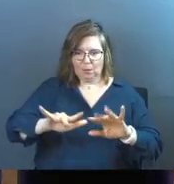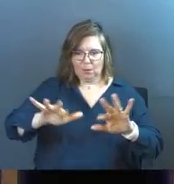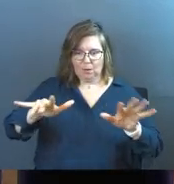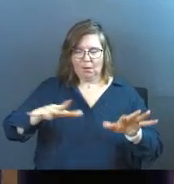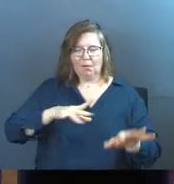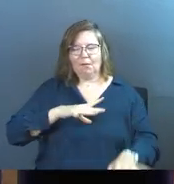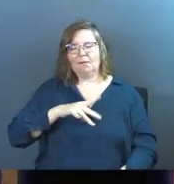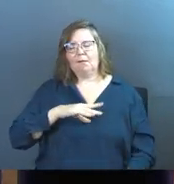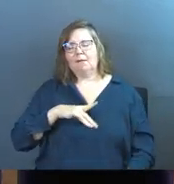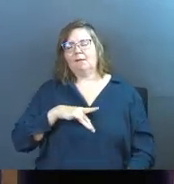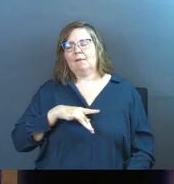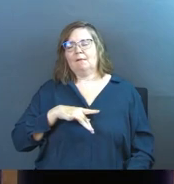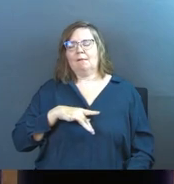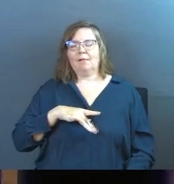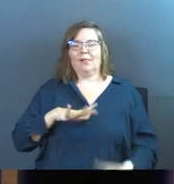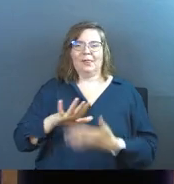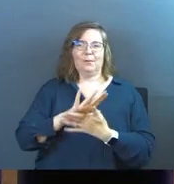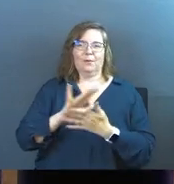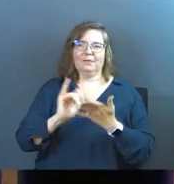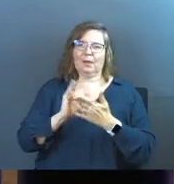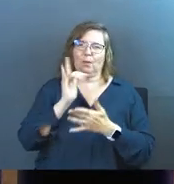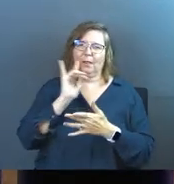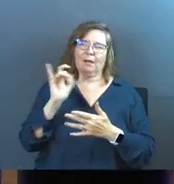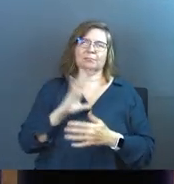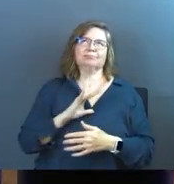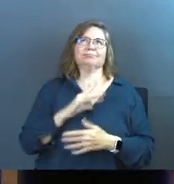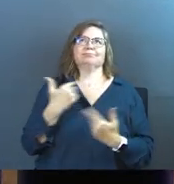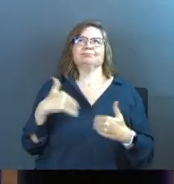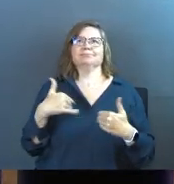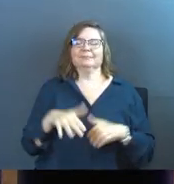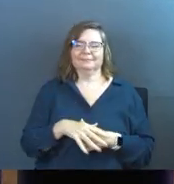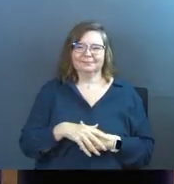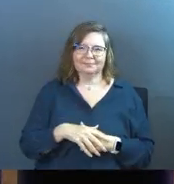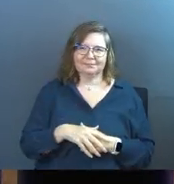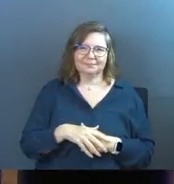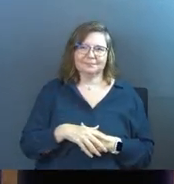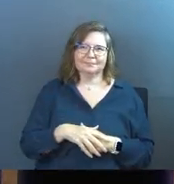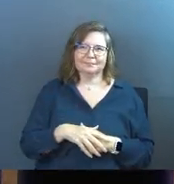Oh, the Hollywood movie that would be. Oh my gosh.